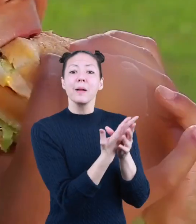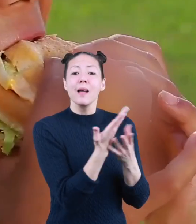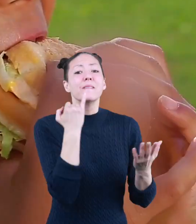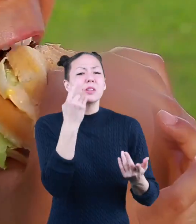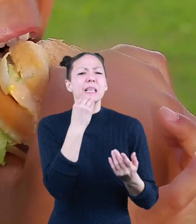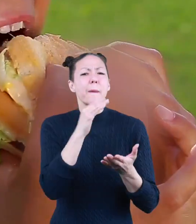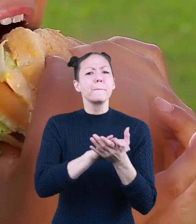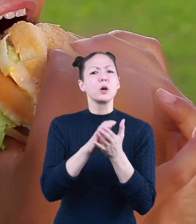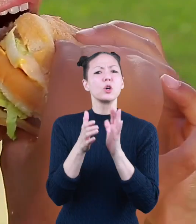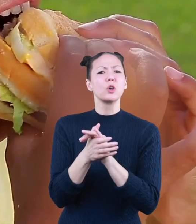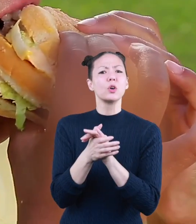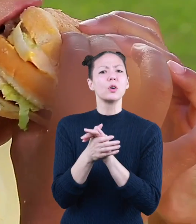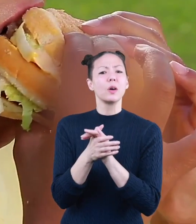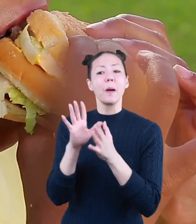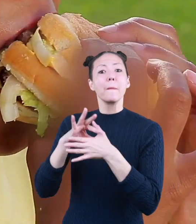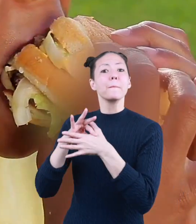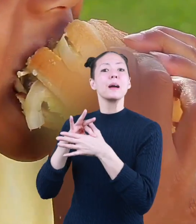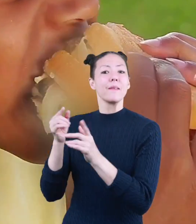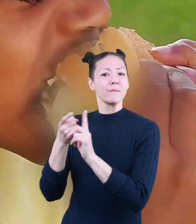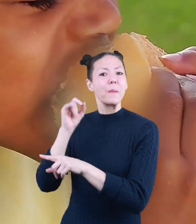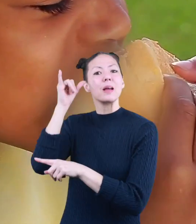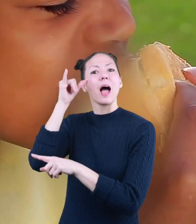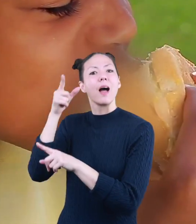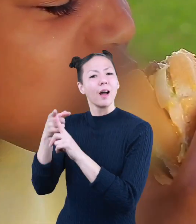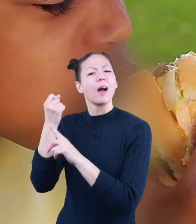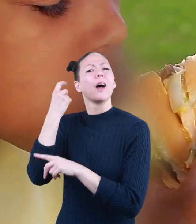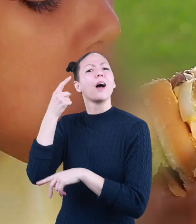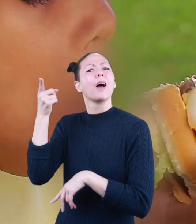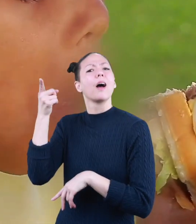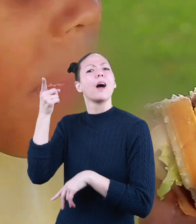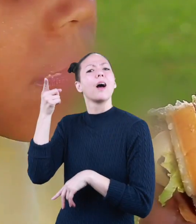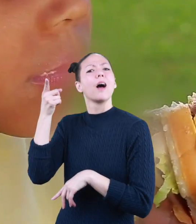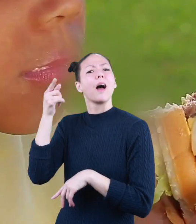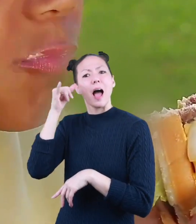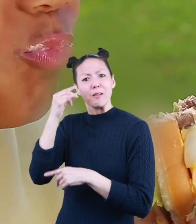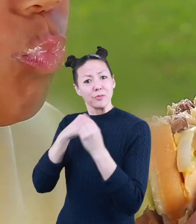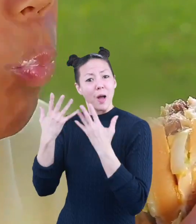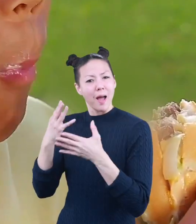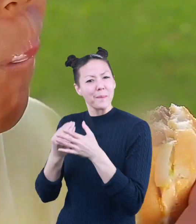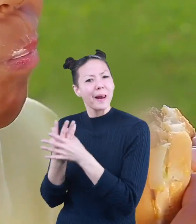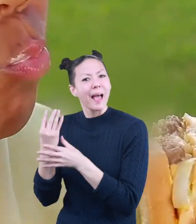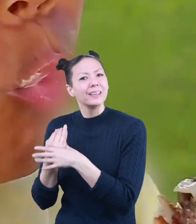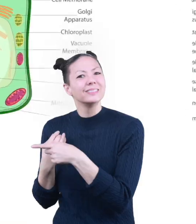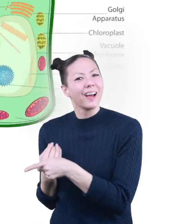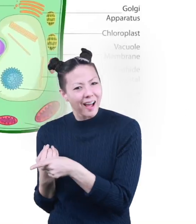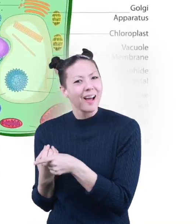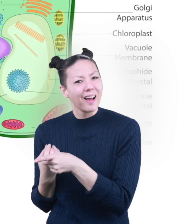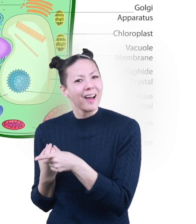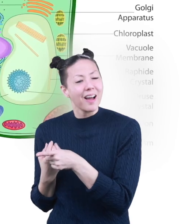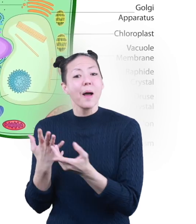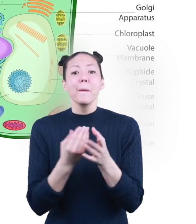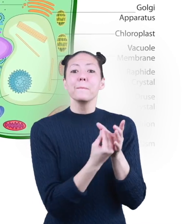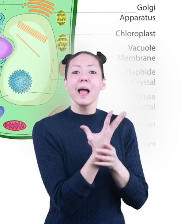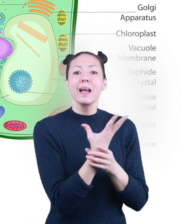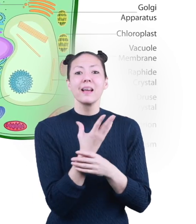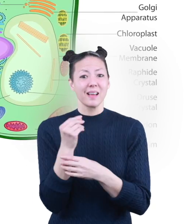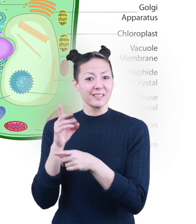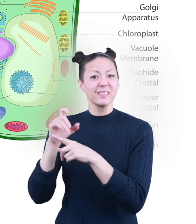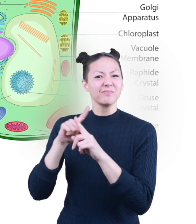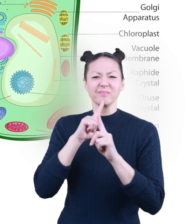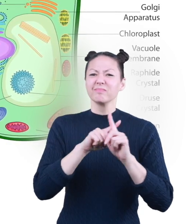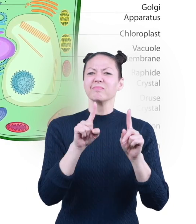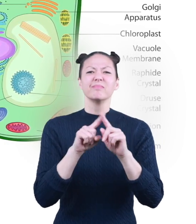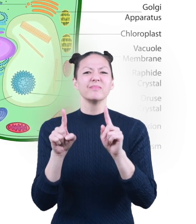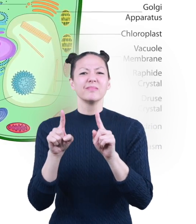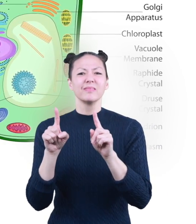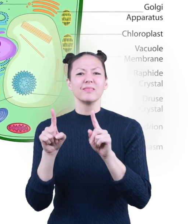If you eat a hamburger, the meat comes from a cow which feeds off plants. Plants and animal cells have